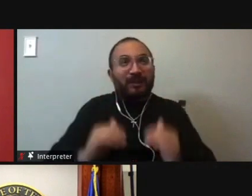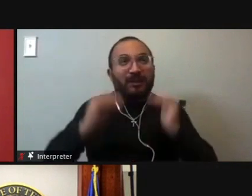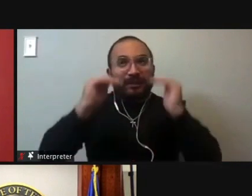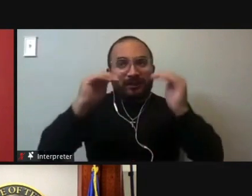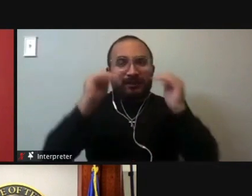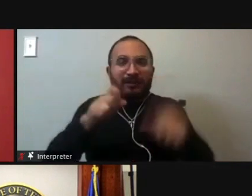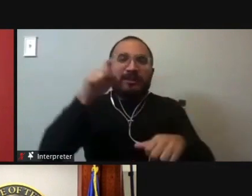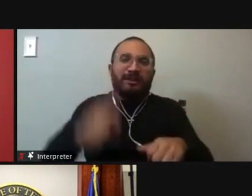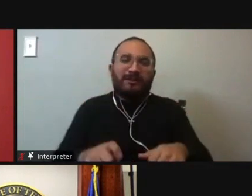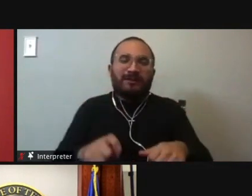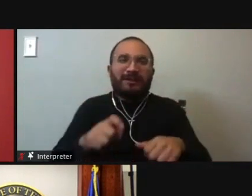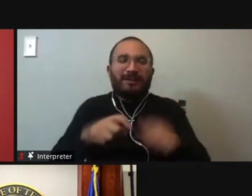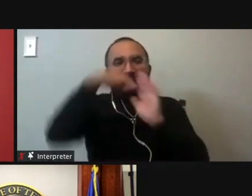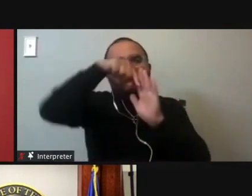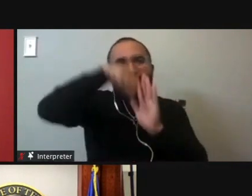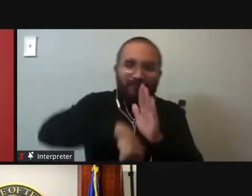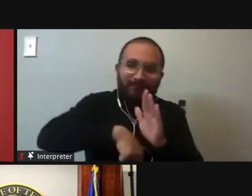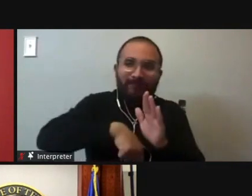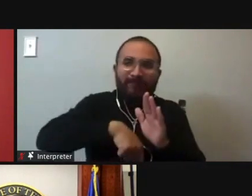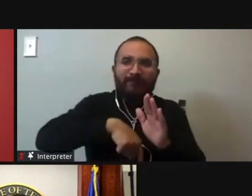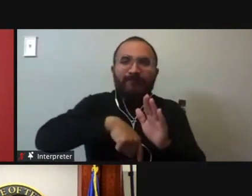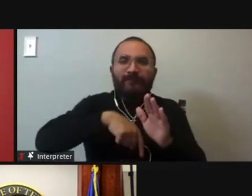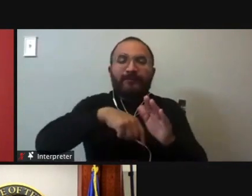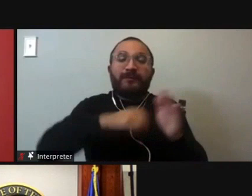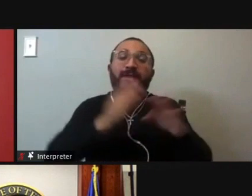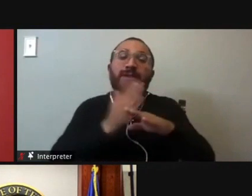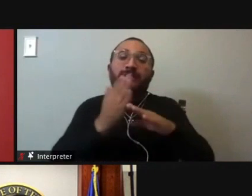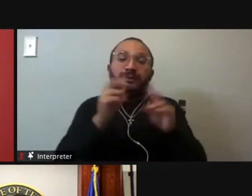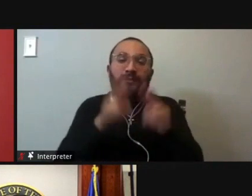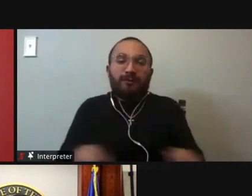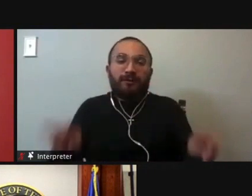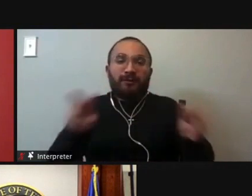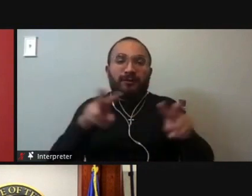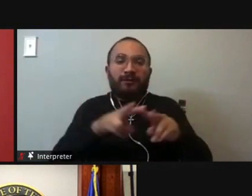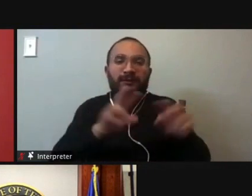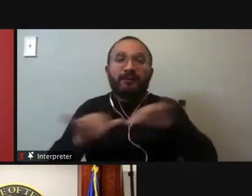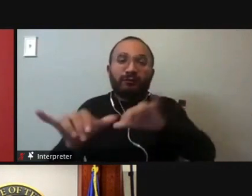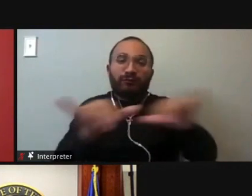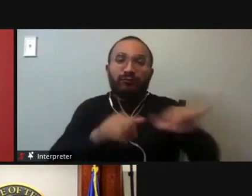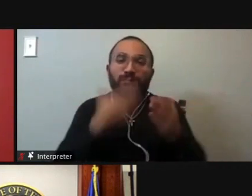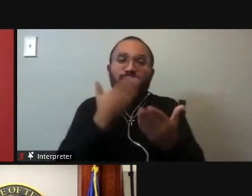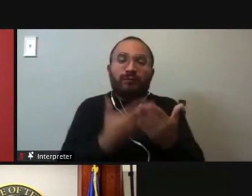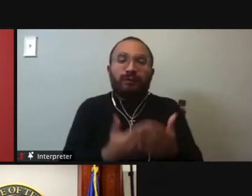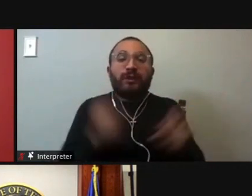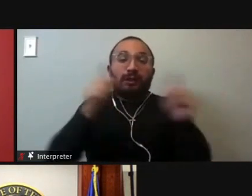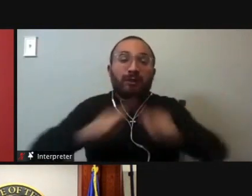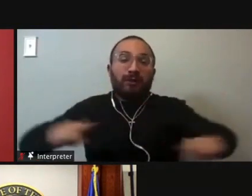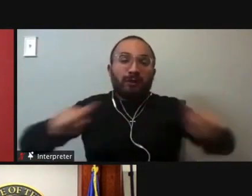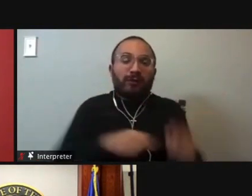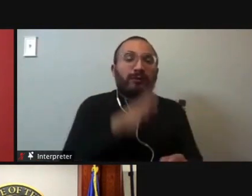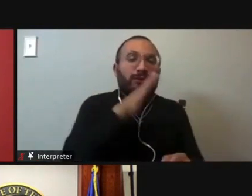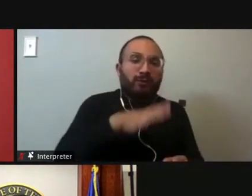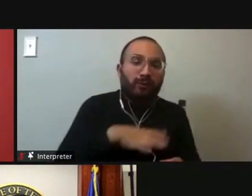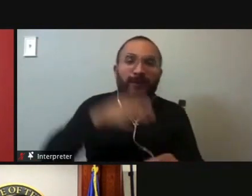need to be indoctrinated to work together towards those shared values and the common good. You are the women and young men, the people